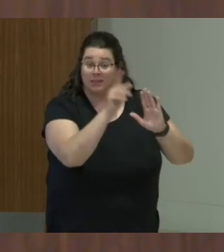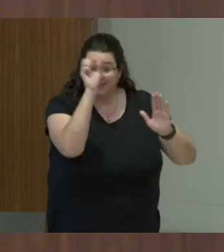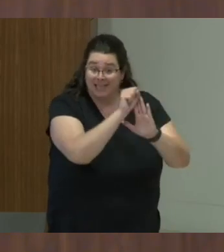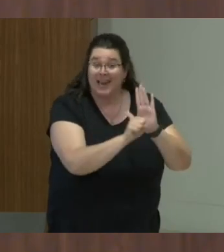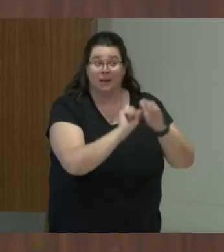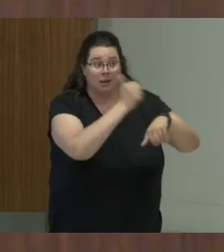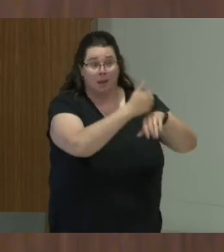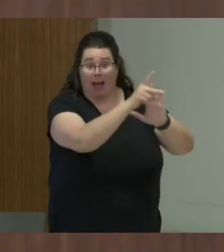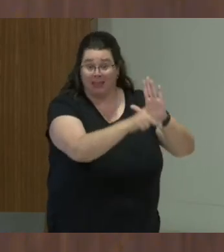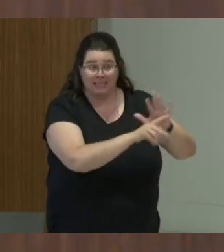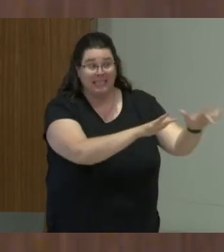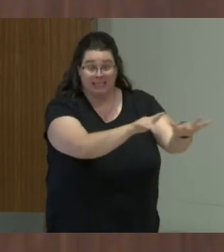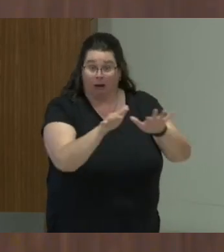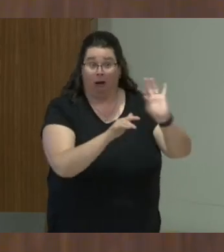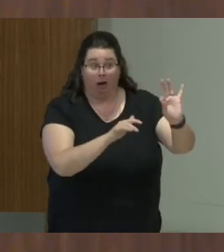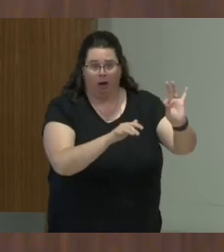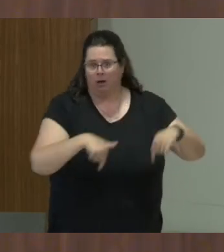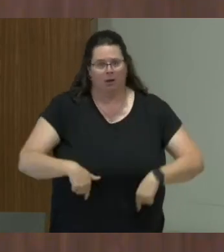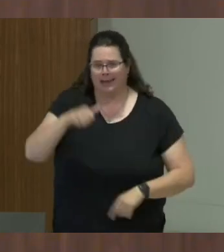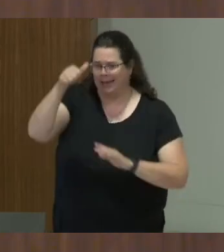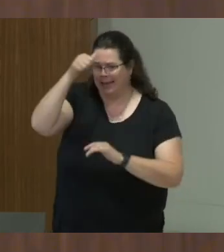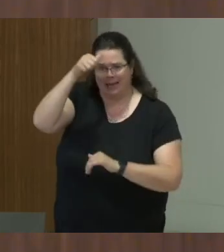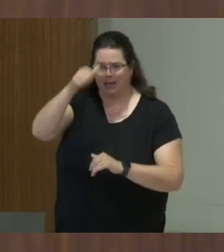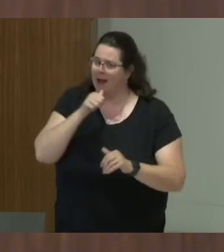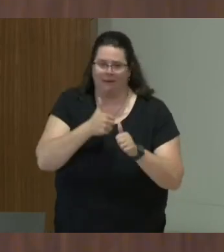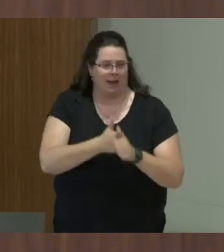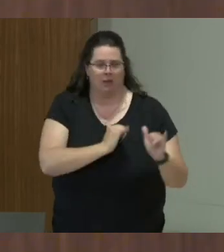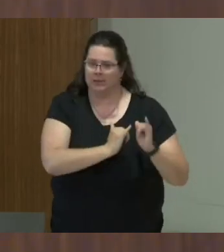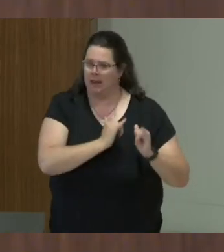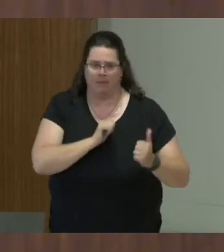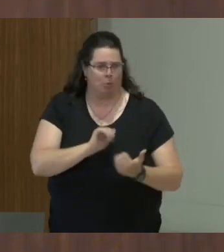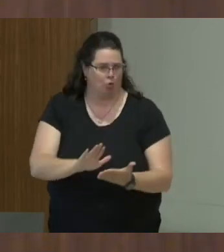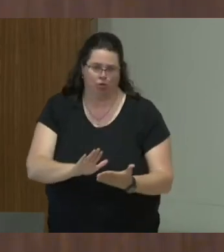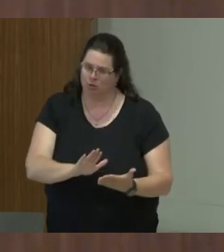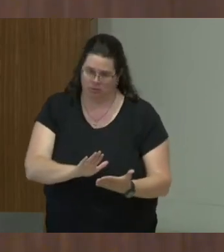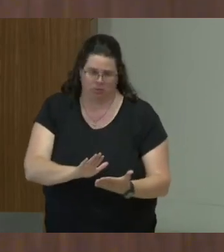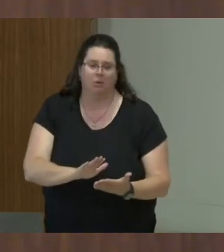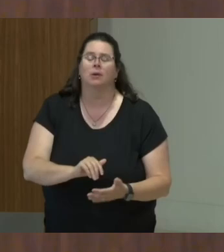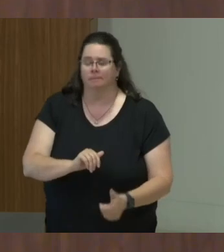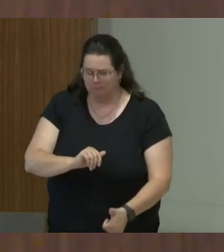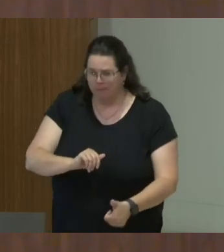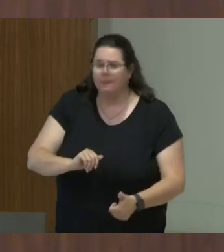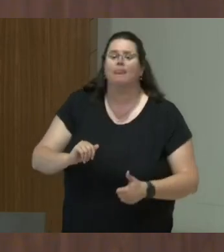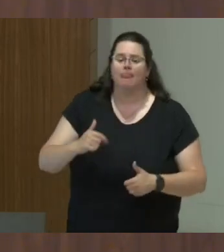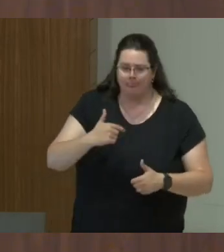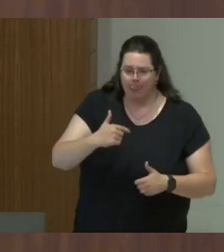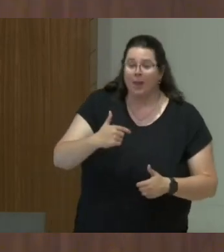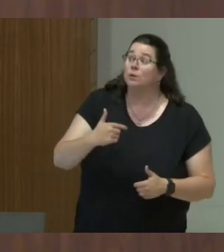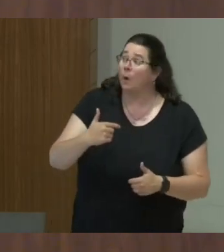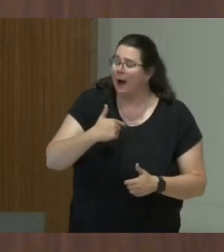not something that happens in our countries in the same manner. So, I will be talking primarily about